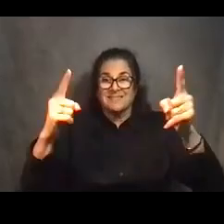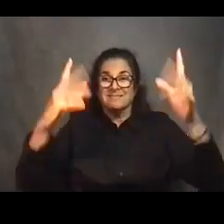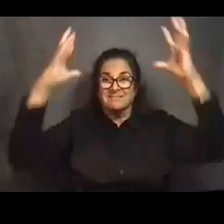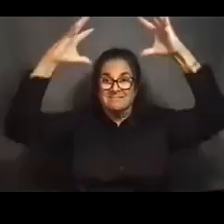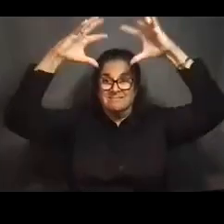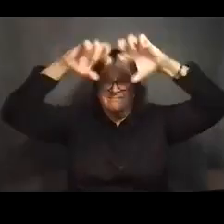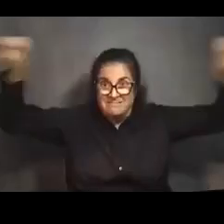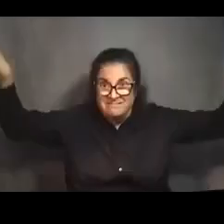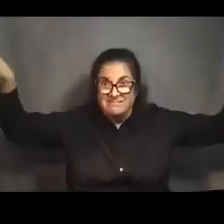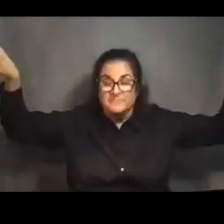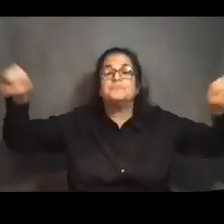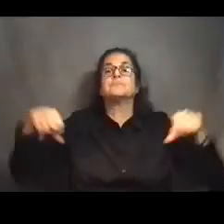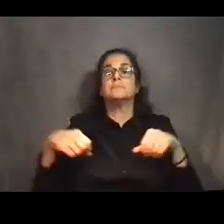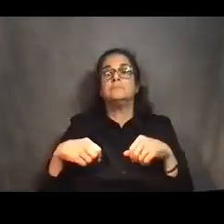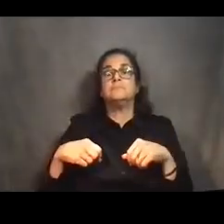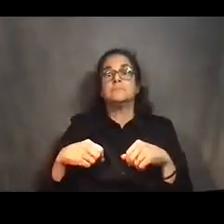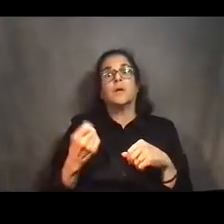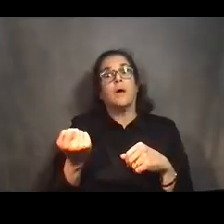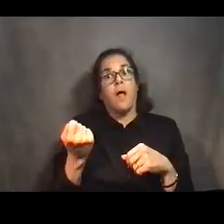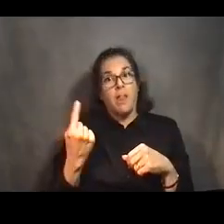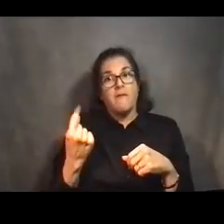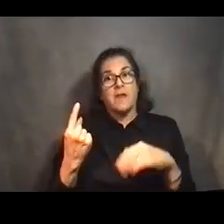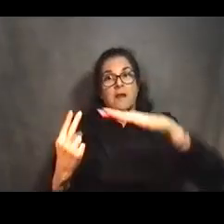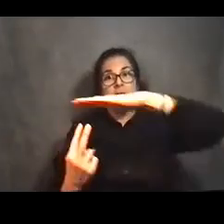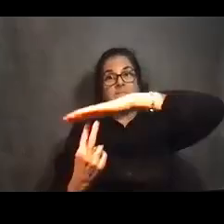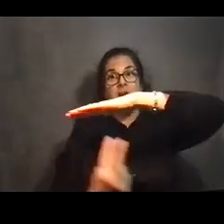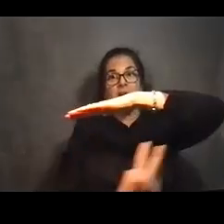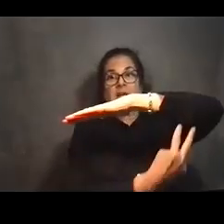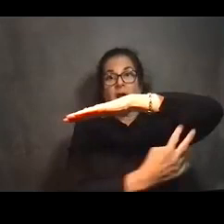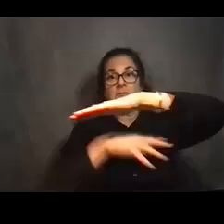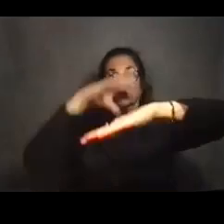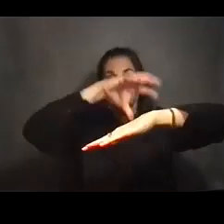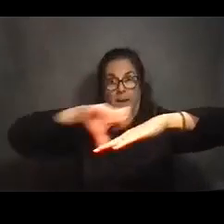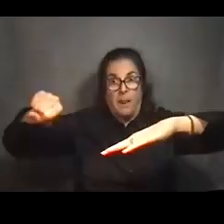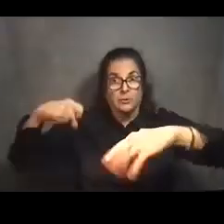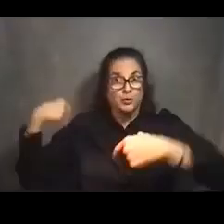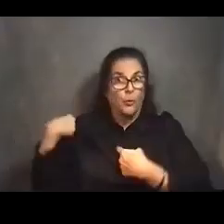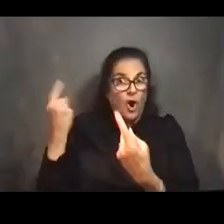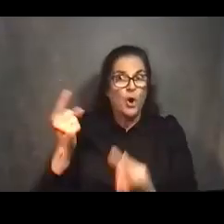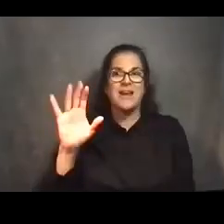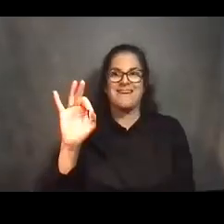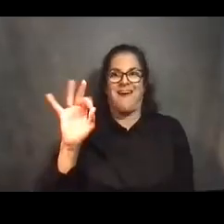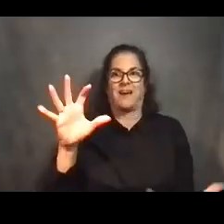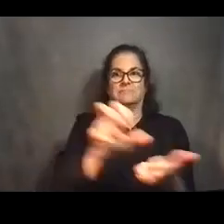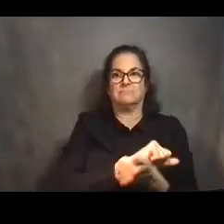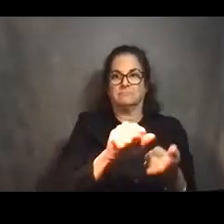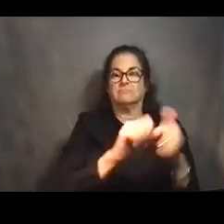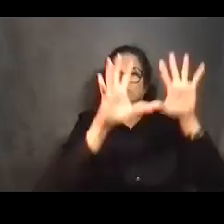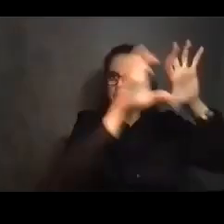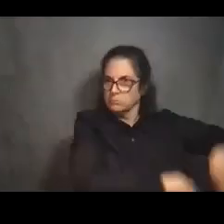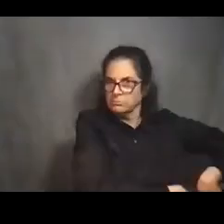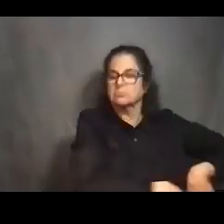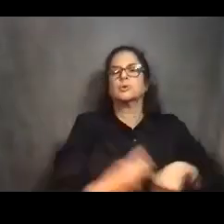completed nine out of 11 viaduct demolitions, and we're also working on the retaining wall demolition and embankment.